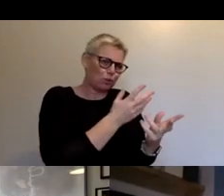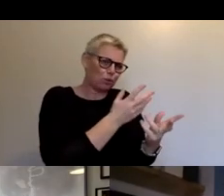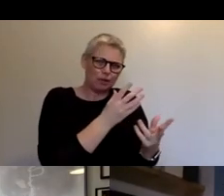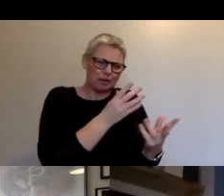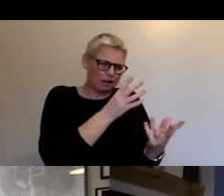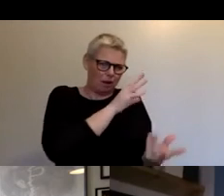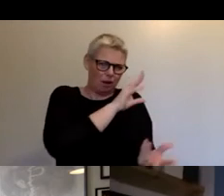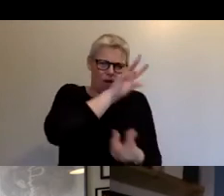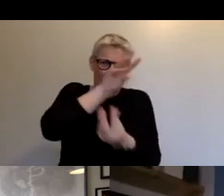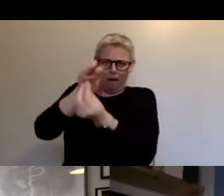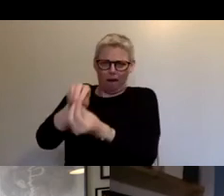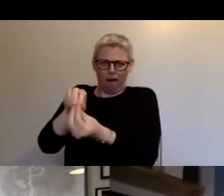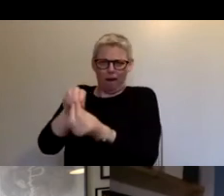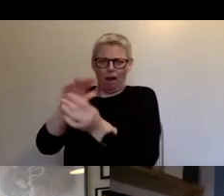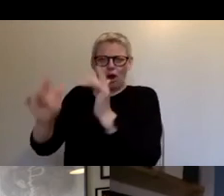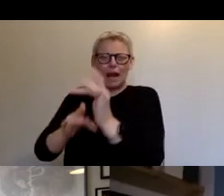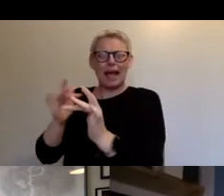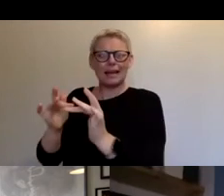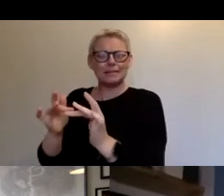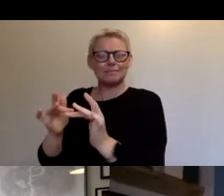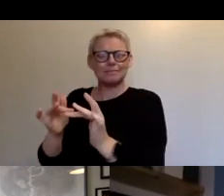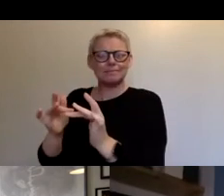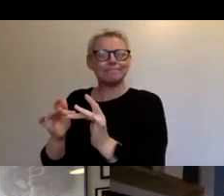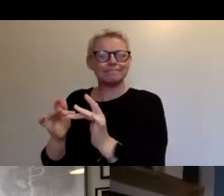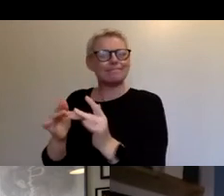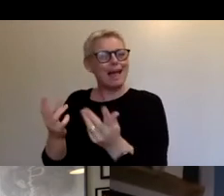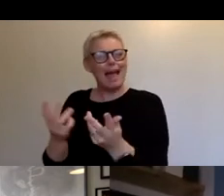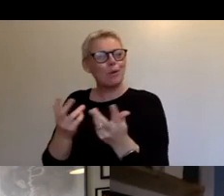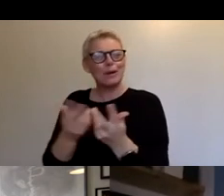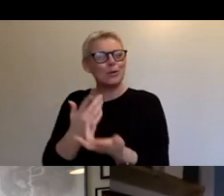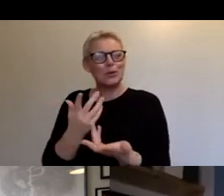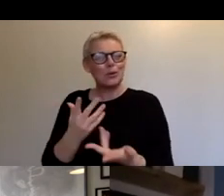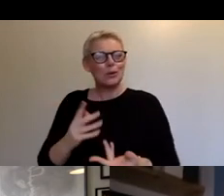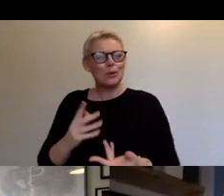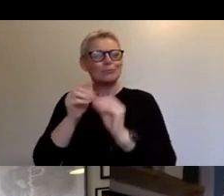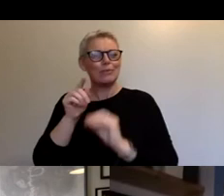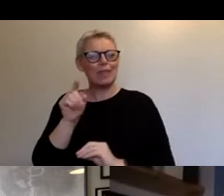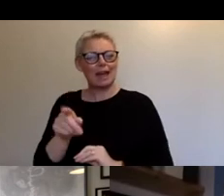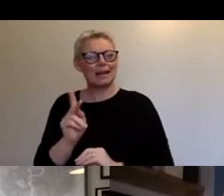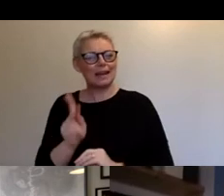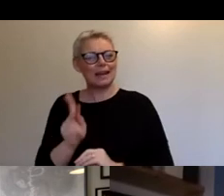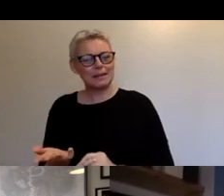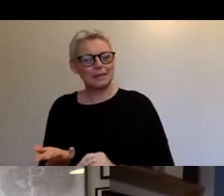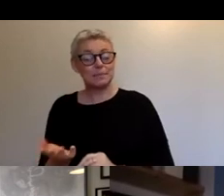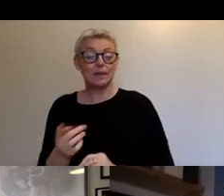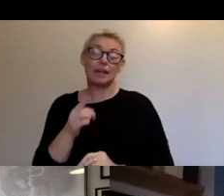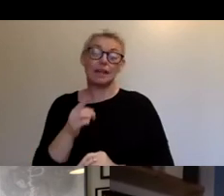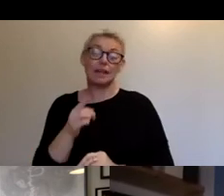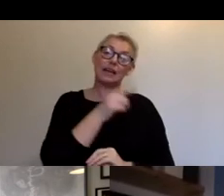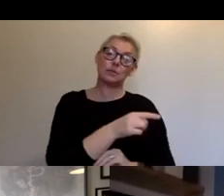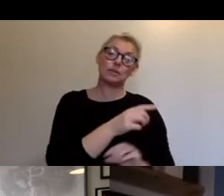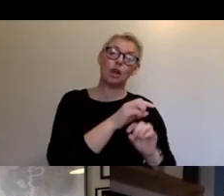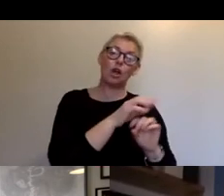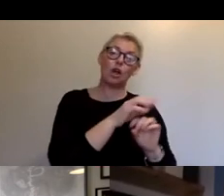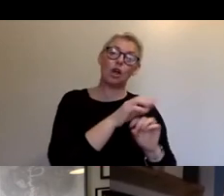But that was one of the reasons that I talked about the lost horizon example, because actually I think they did that really, really well, that virtual environment and kind of bumping